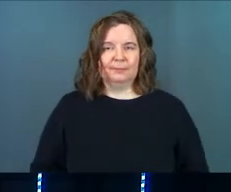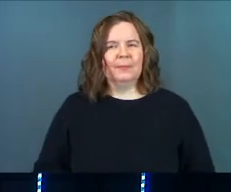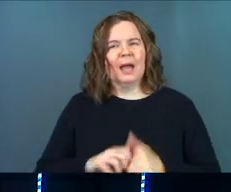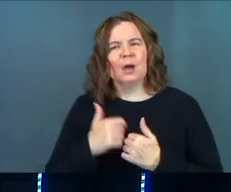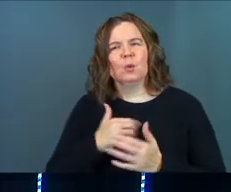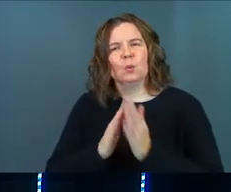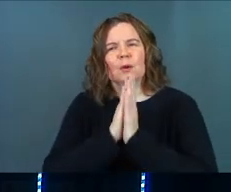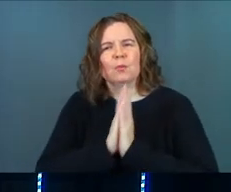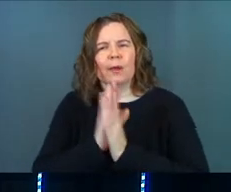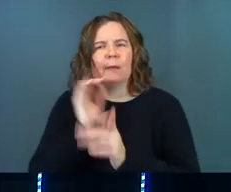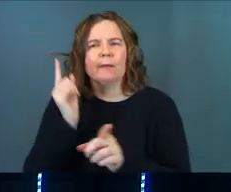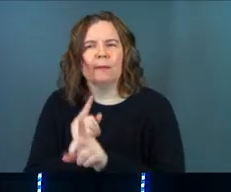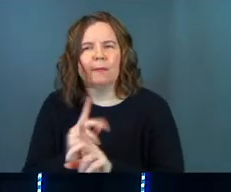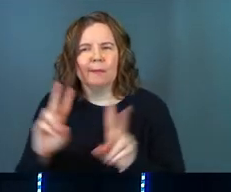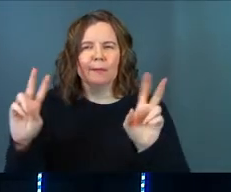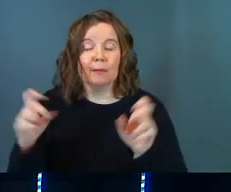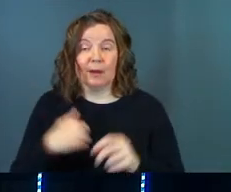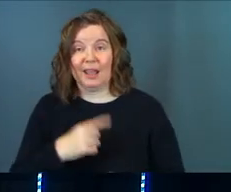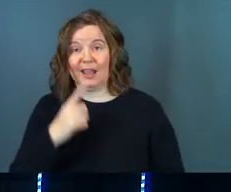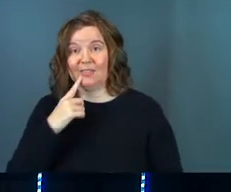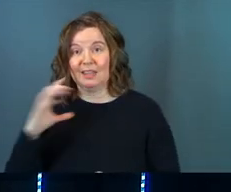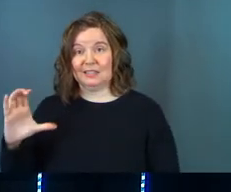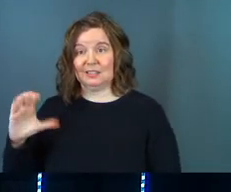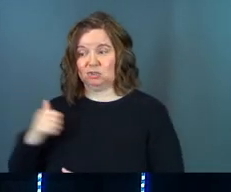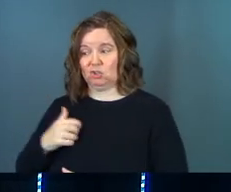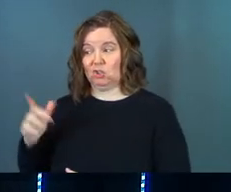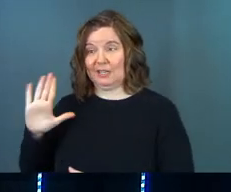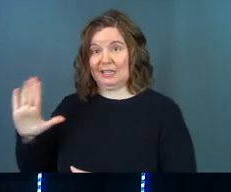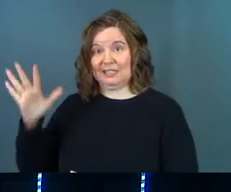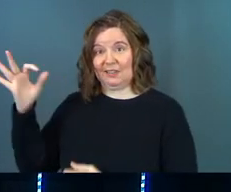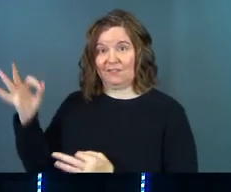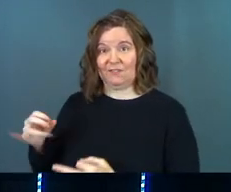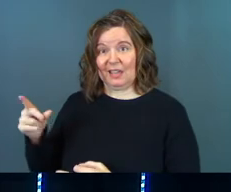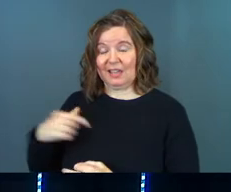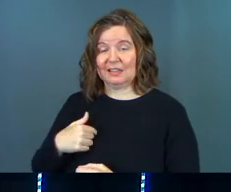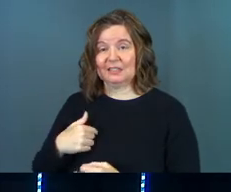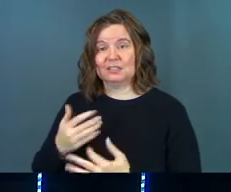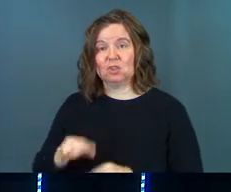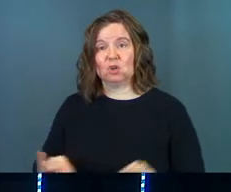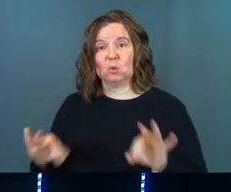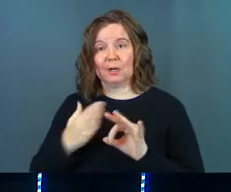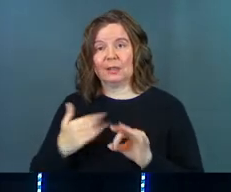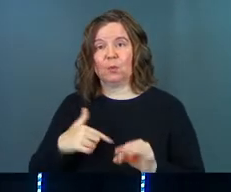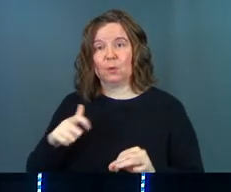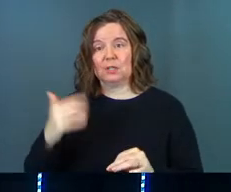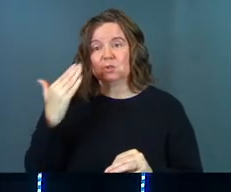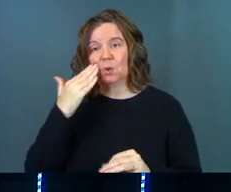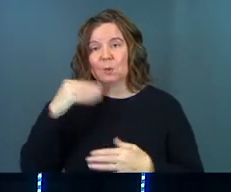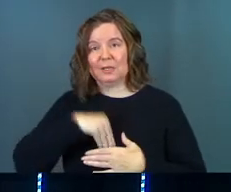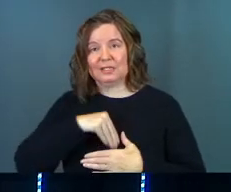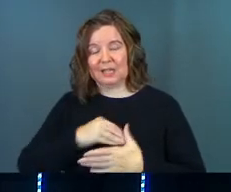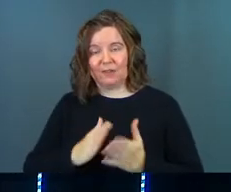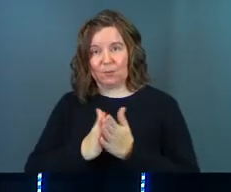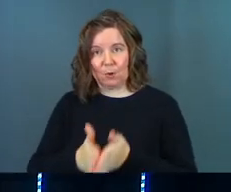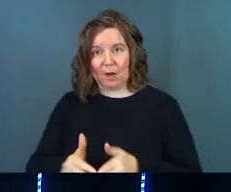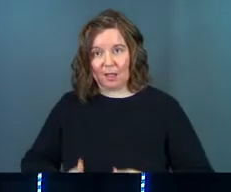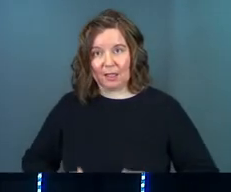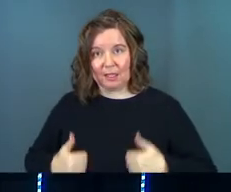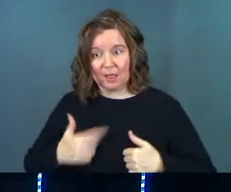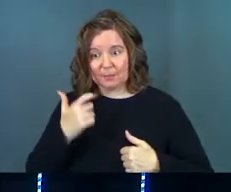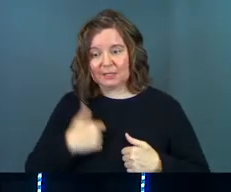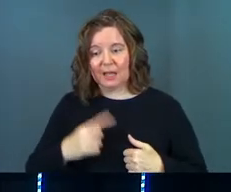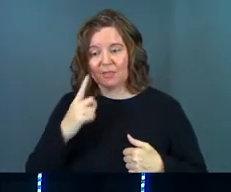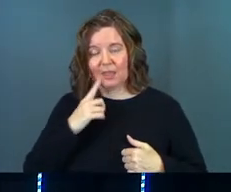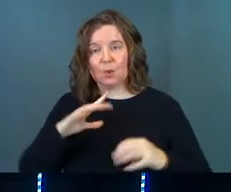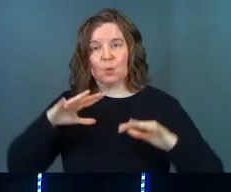How do we pray? And I think the centurion, his faith is a critical thing that we need inside of our prayer life because